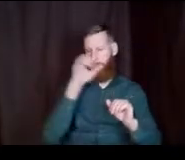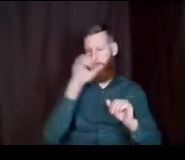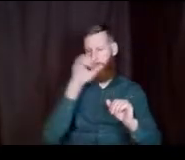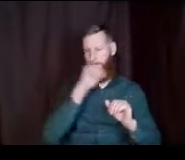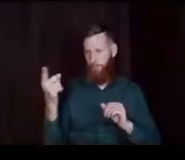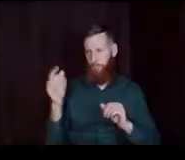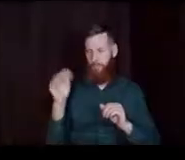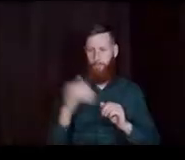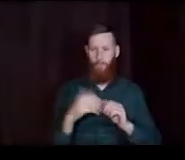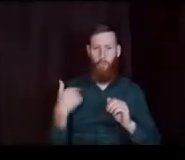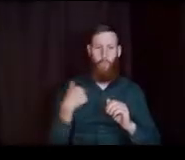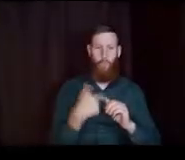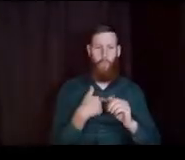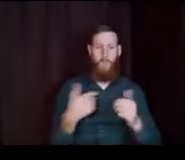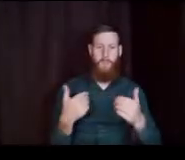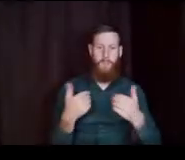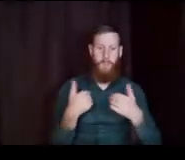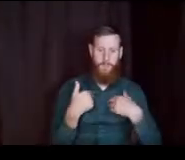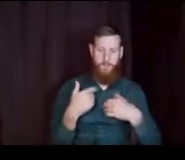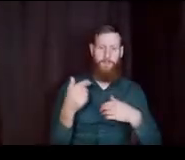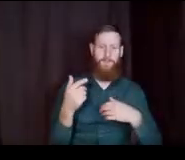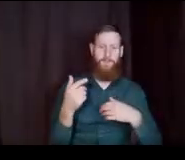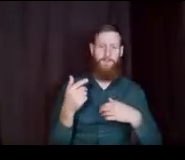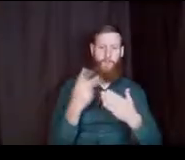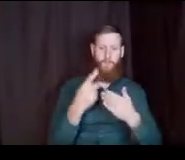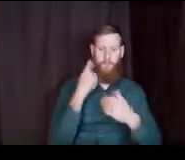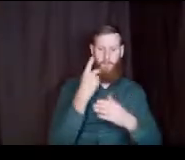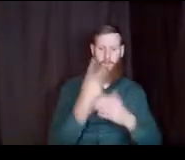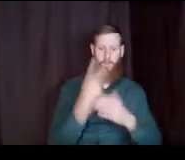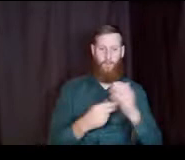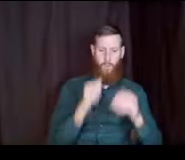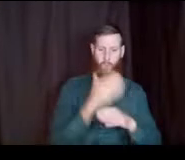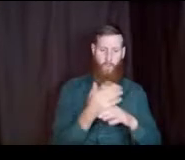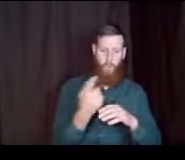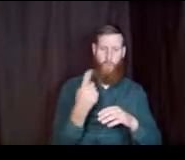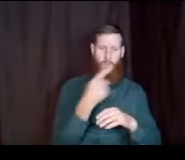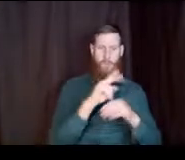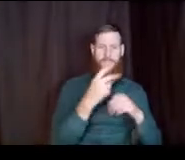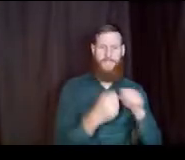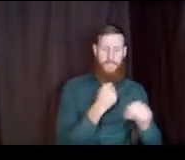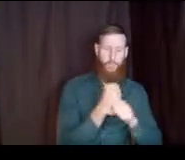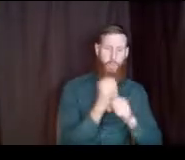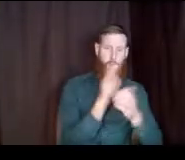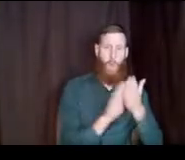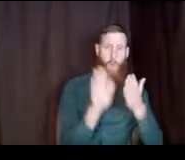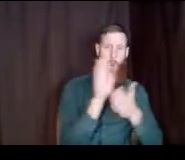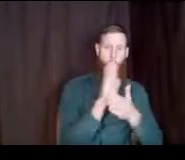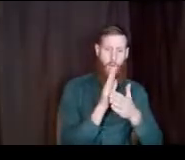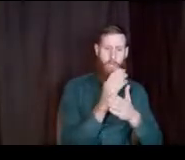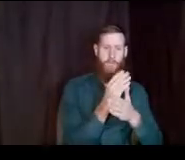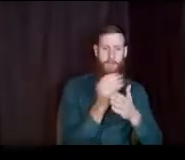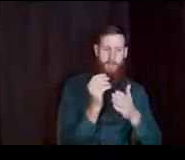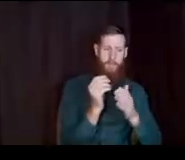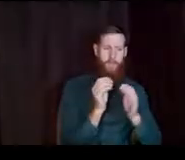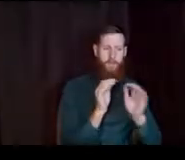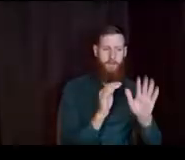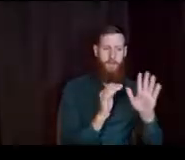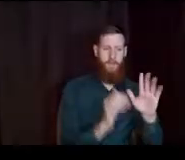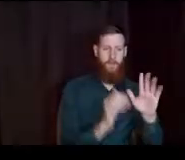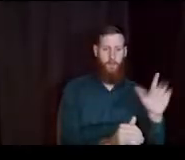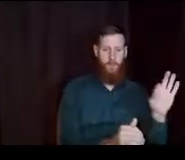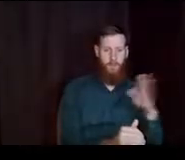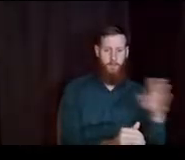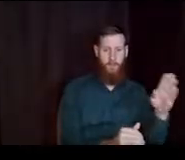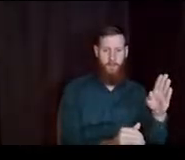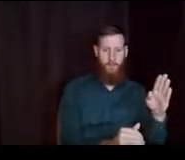We have a GET program for both our daughters. One is in her second year of college and a 529 plan. Are those our